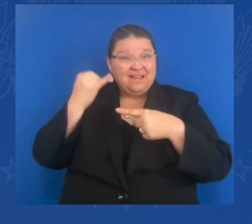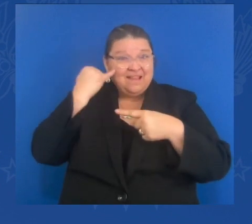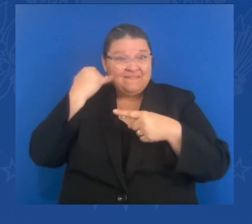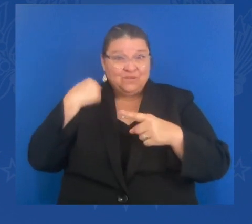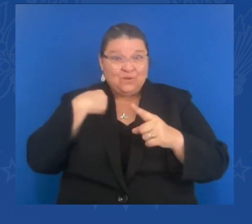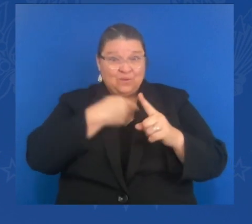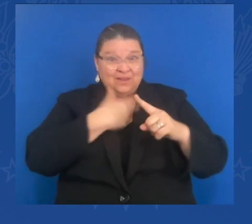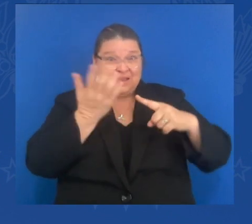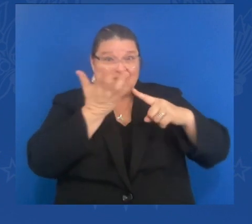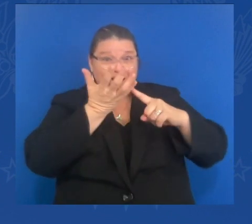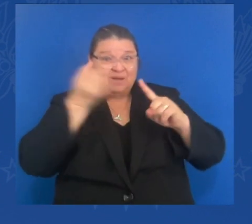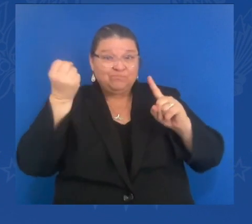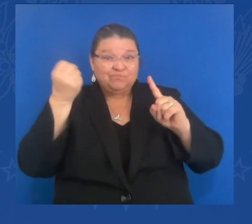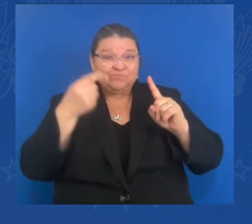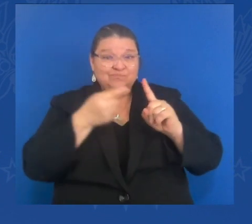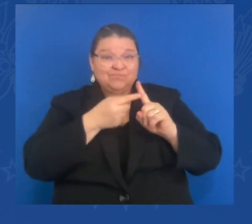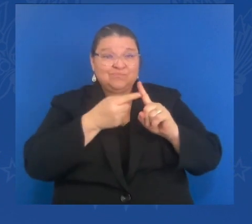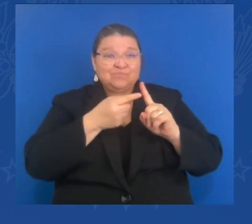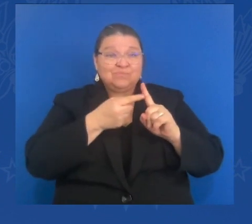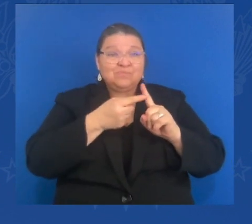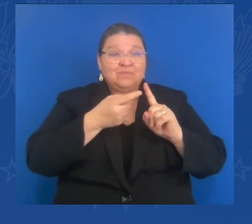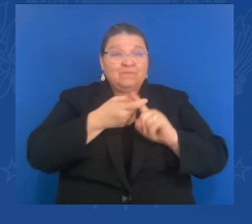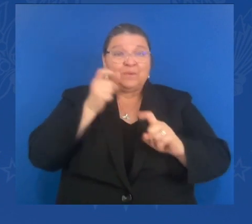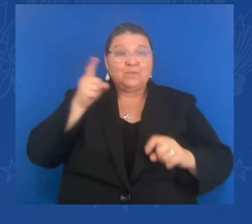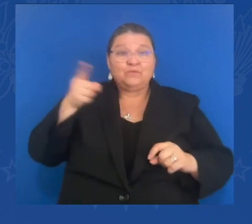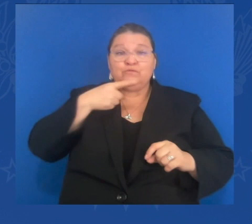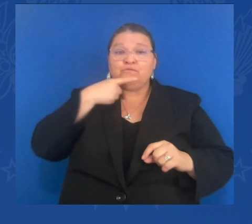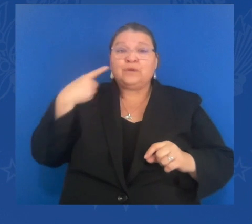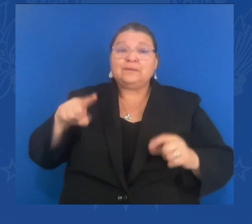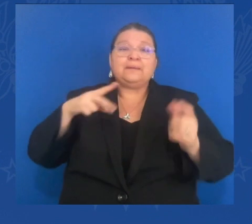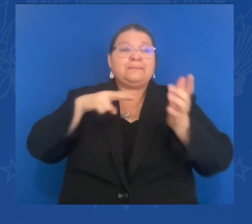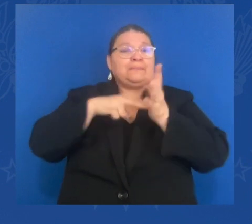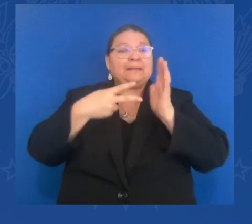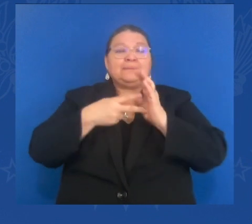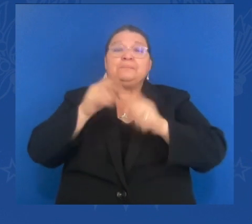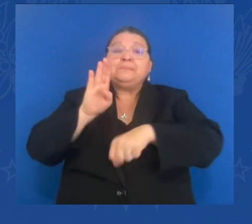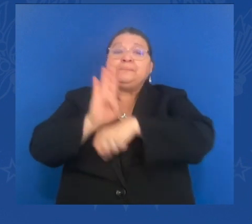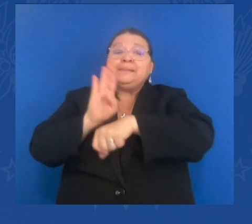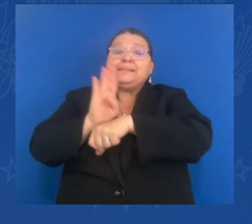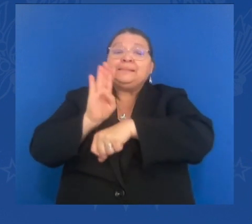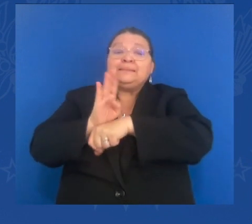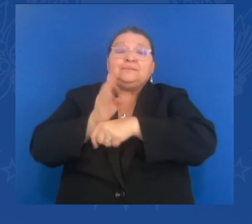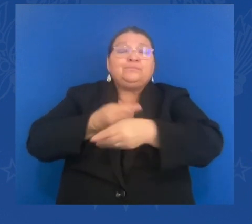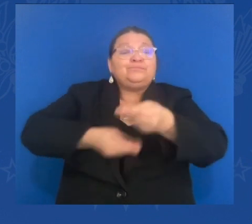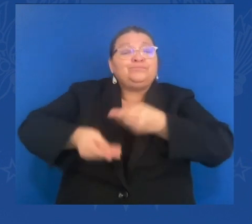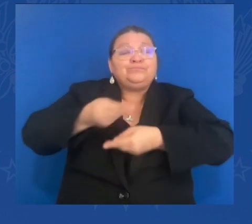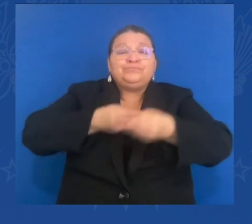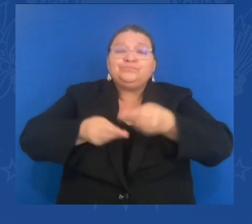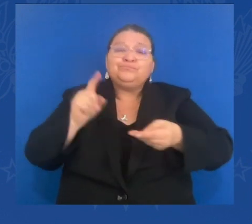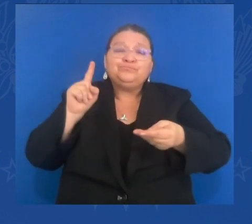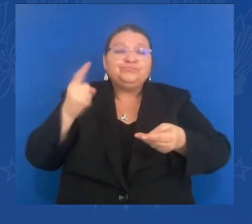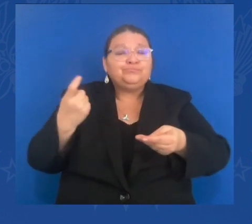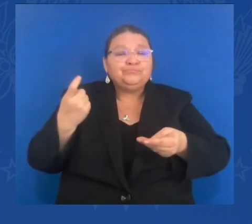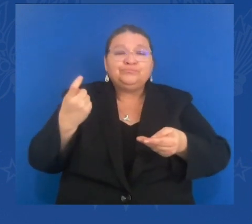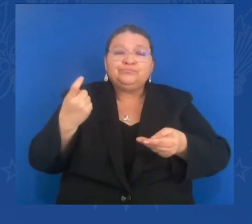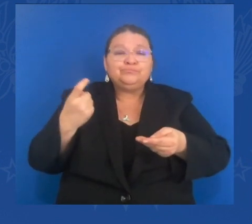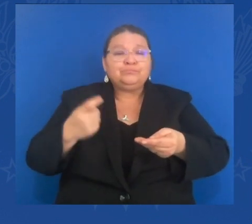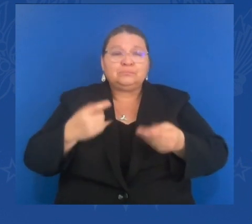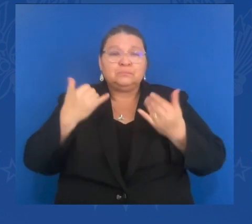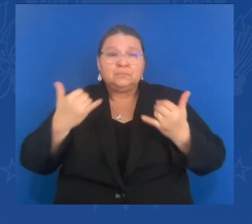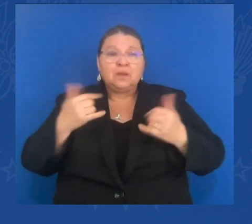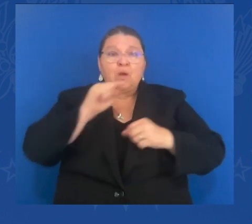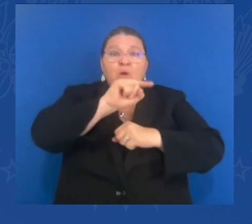States. And doing it in unison with other nations to make up half of the global economy will be another crushing blow